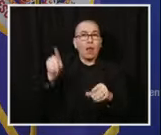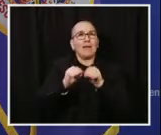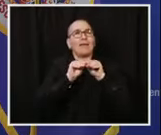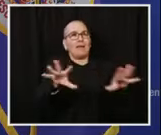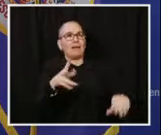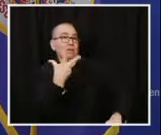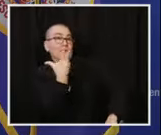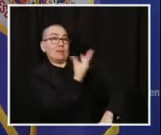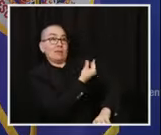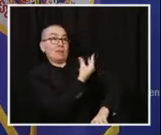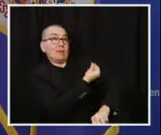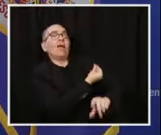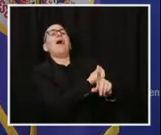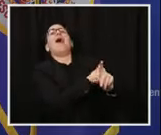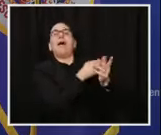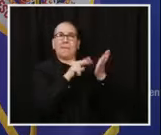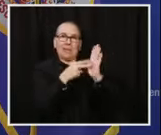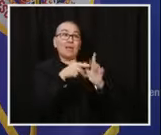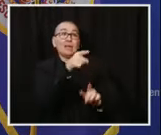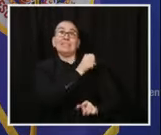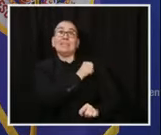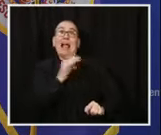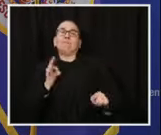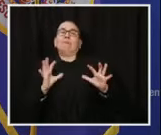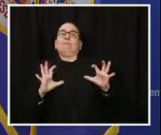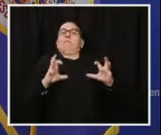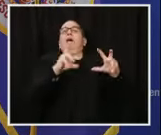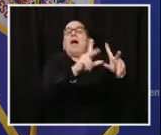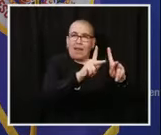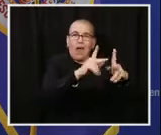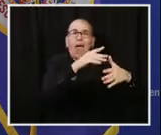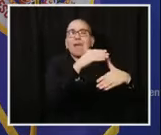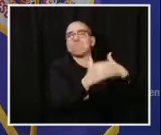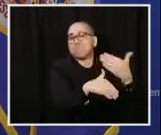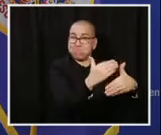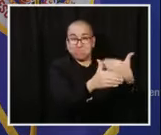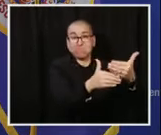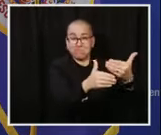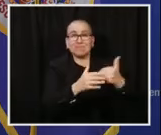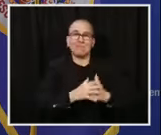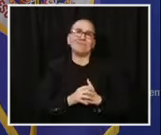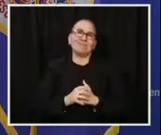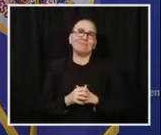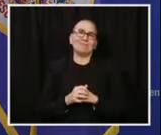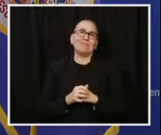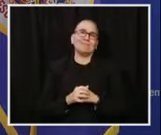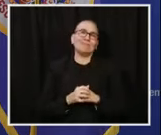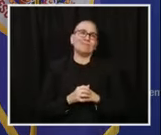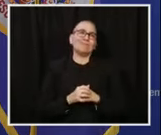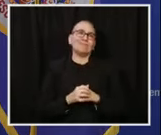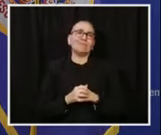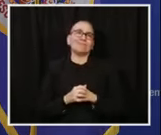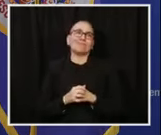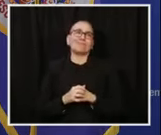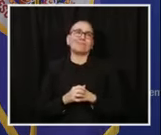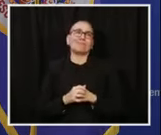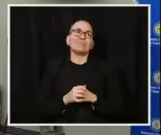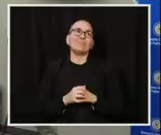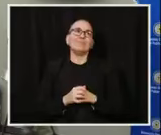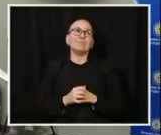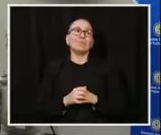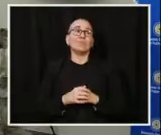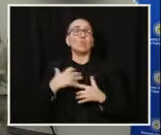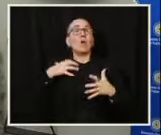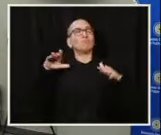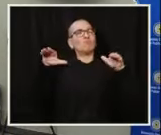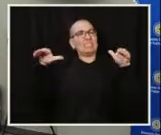But there's a lot we must do in the meantime. So with that, it's my pleasure and privilege to introduce my colleague, Adjutant General Manke of the National Guard.